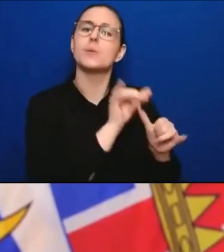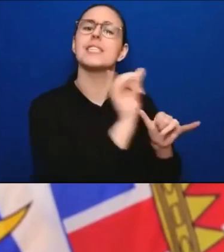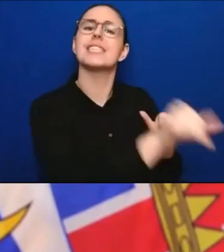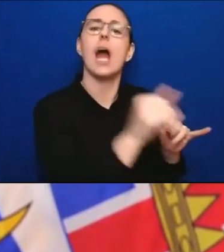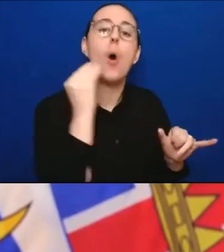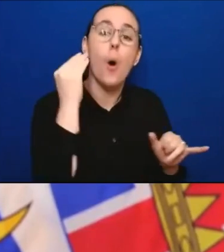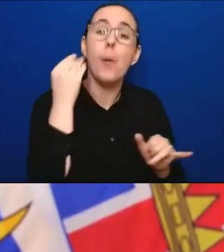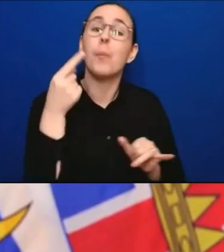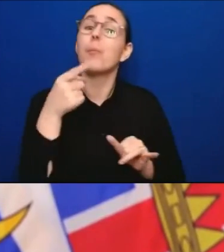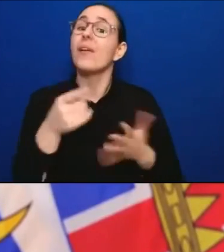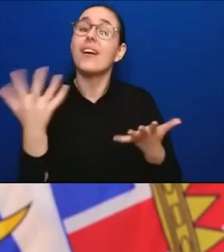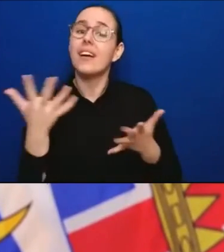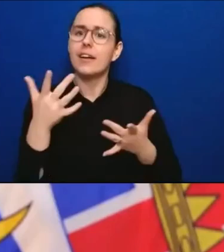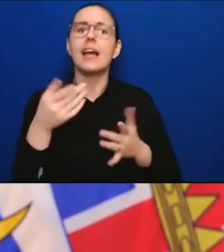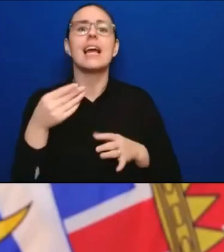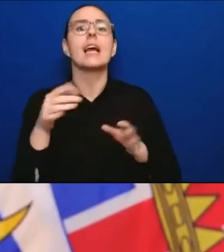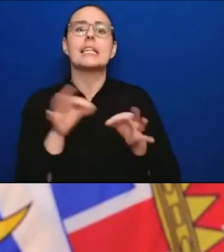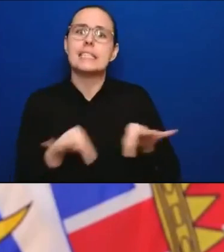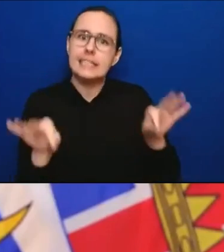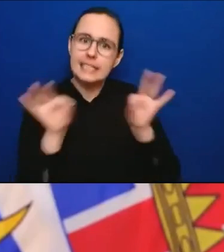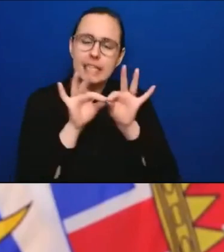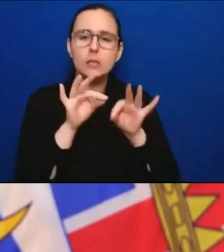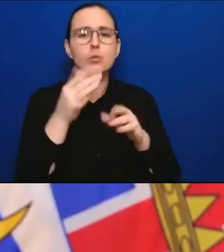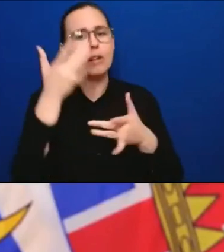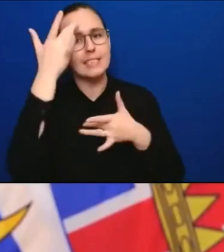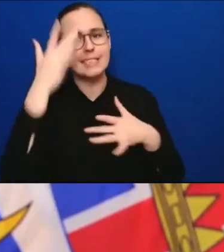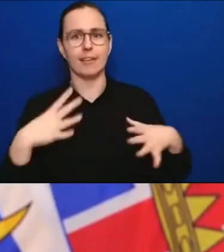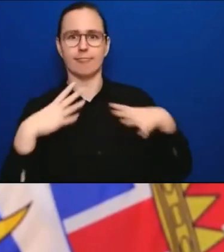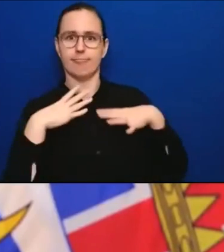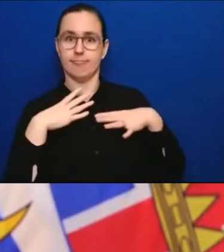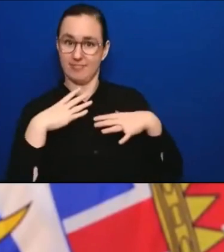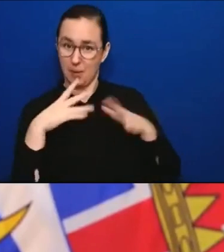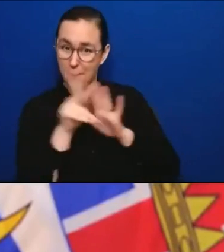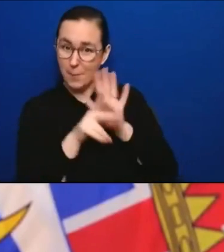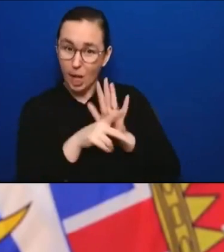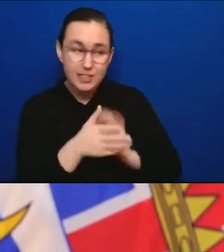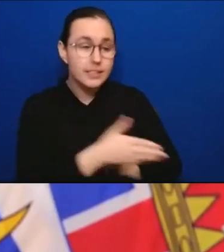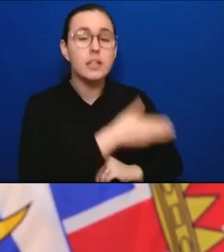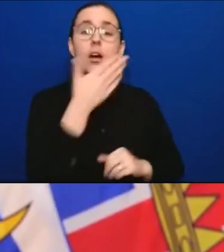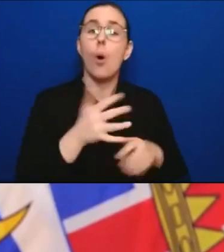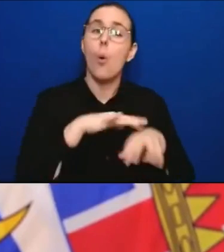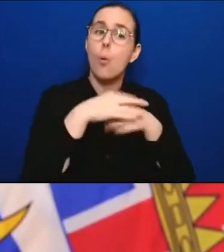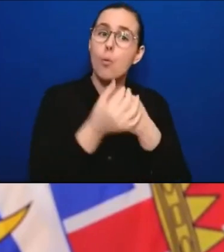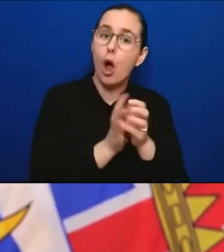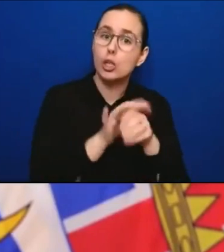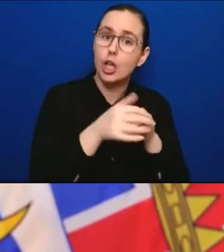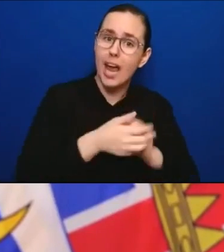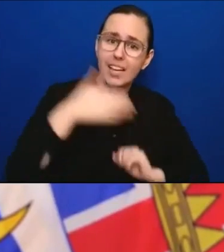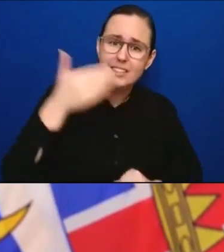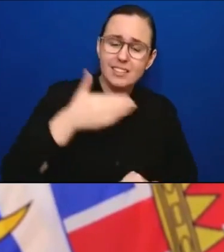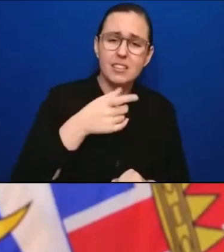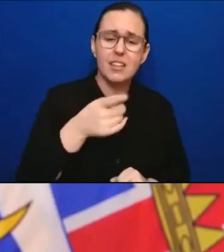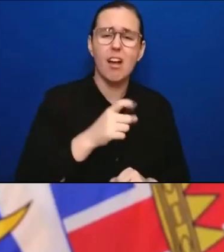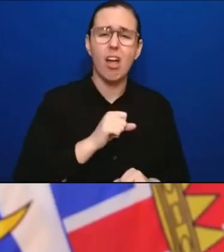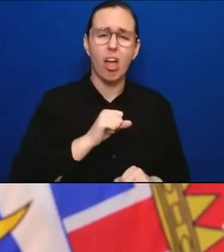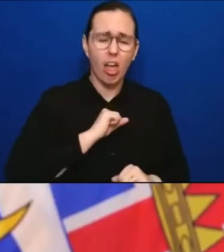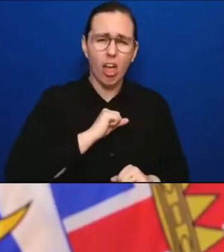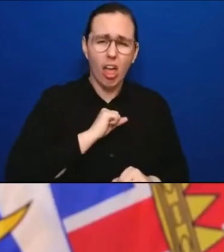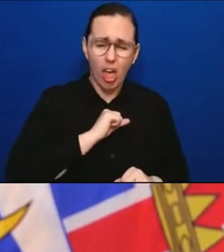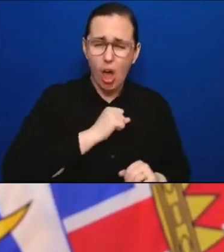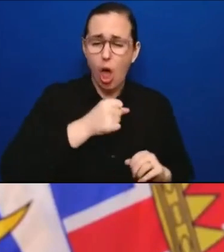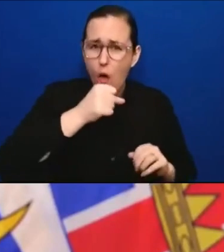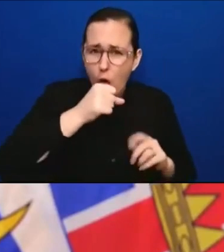that. It means, you know, washing your hands regularly, covering your mouth when you cough, wearing masks in certain